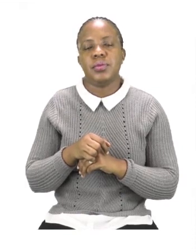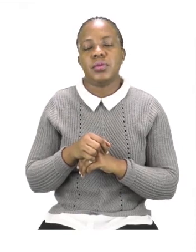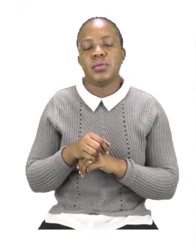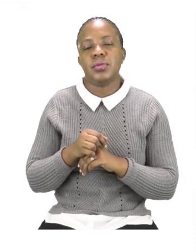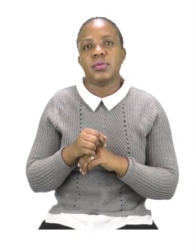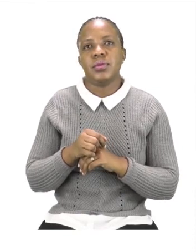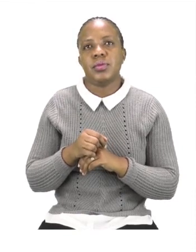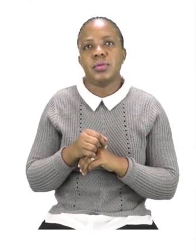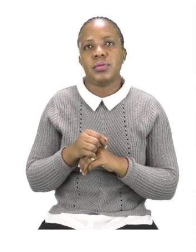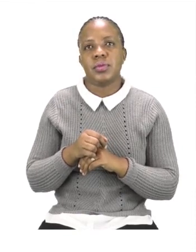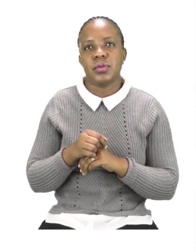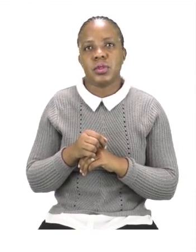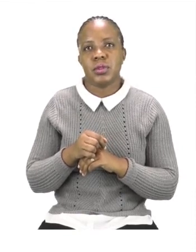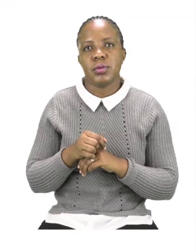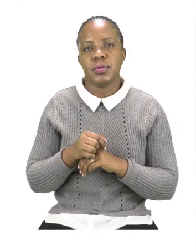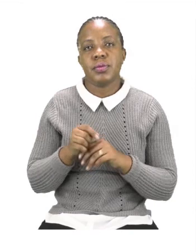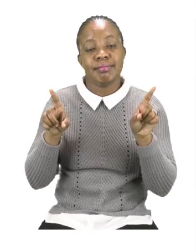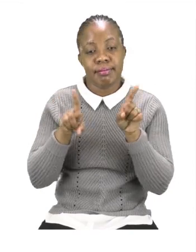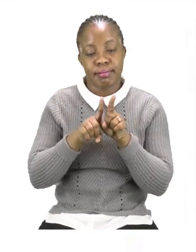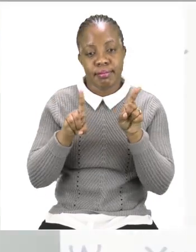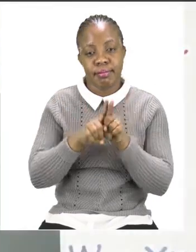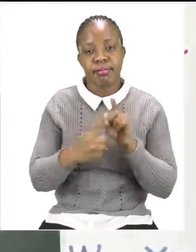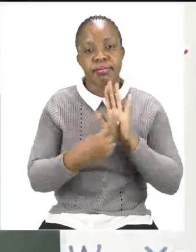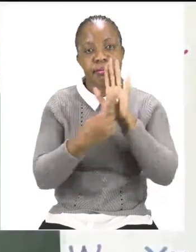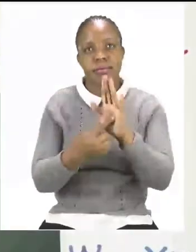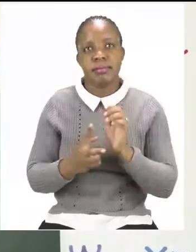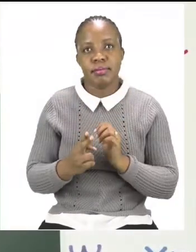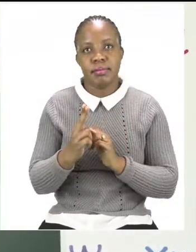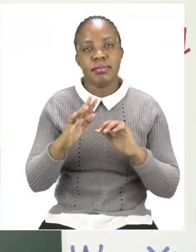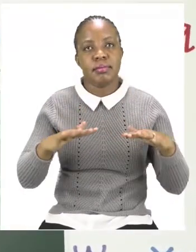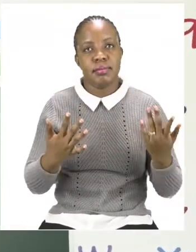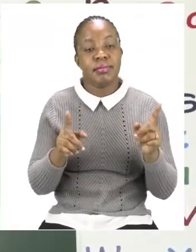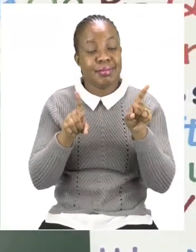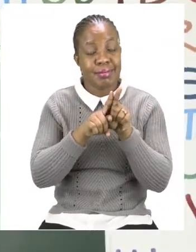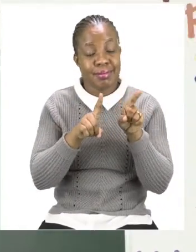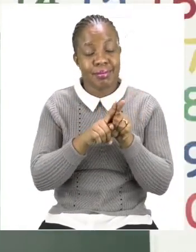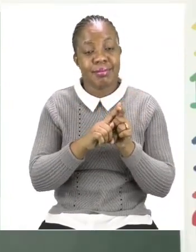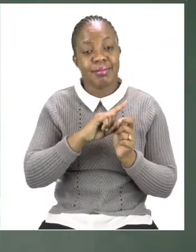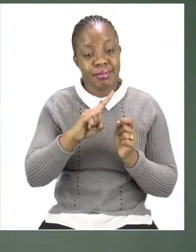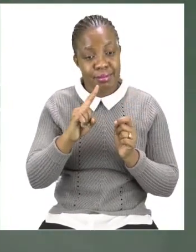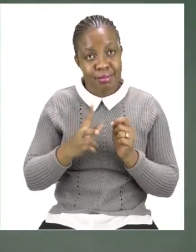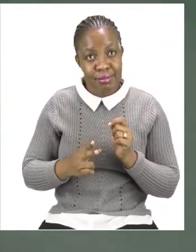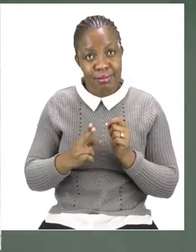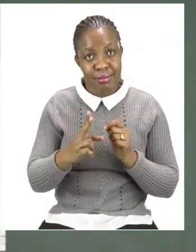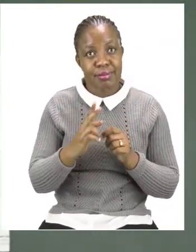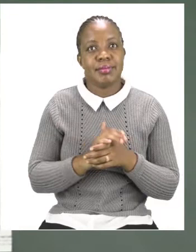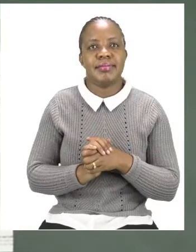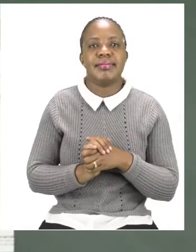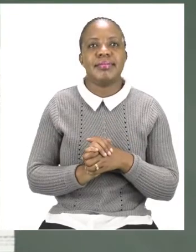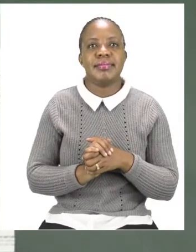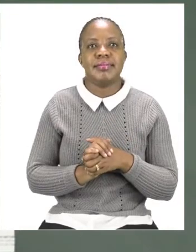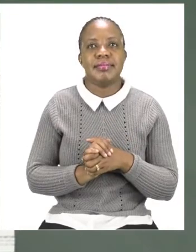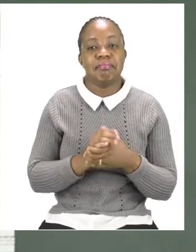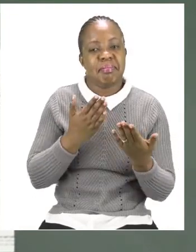Just like how I have done here in the classroom. So, I have cut out my ruler and you may not see it